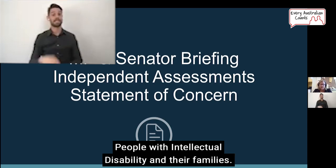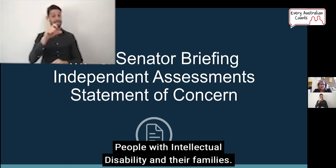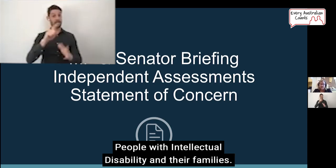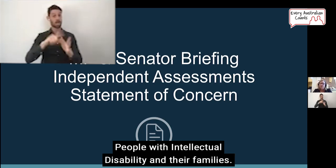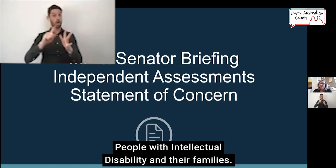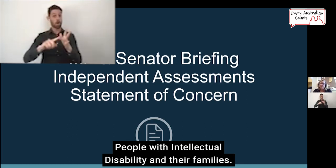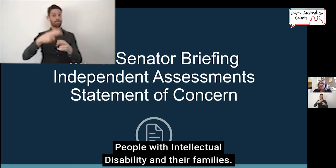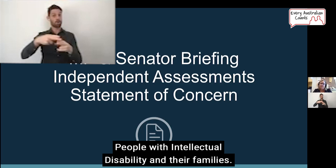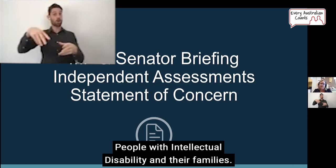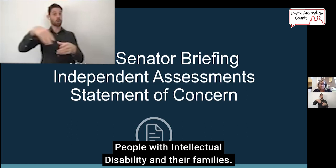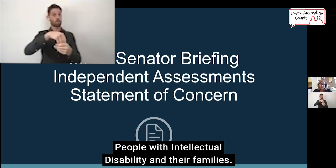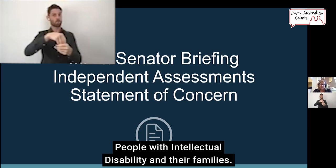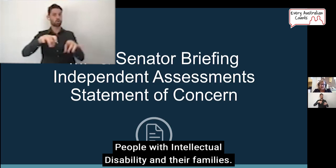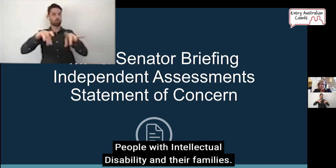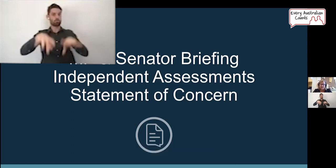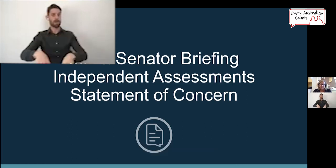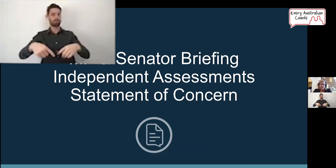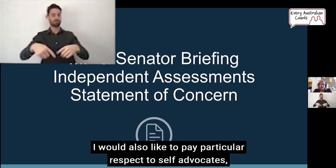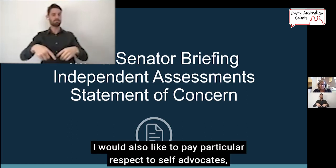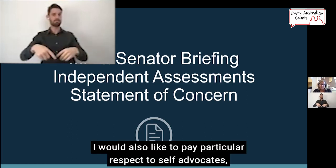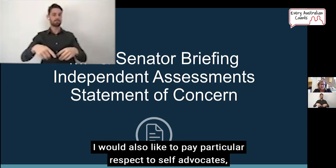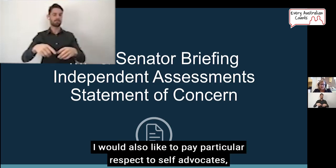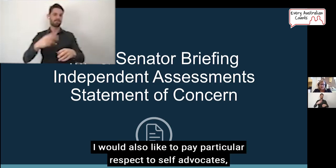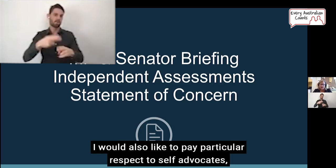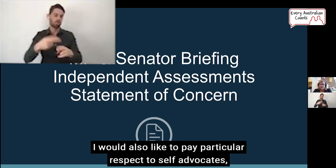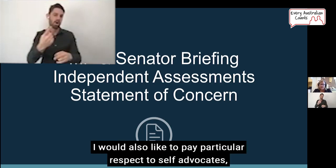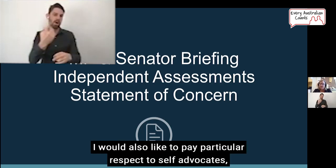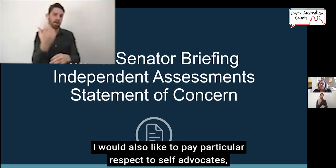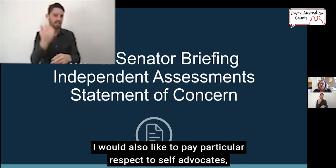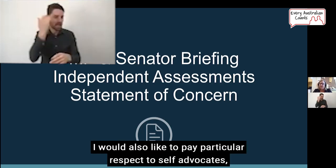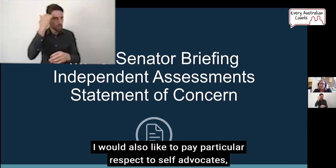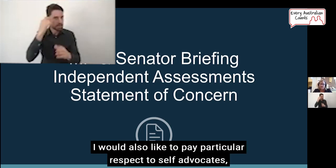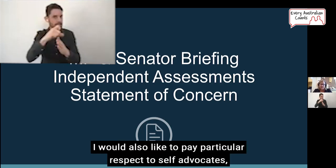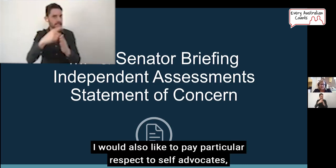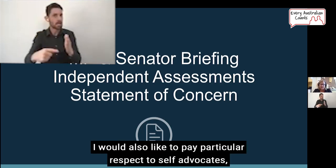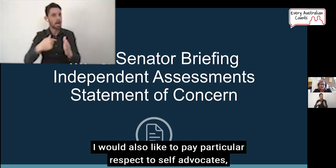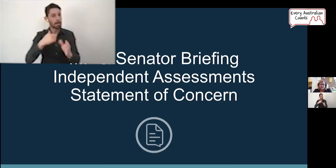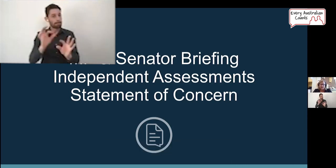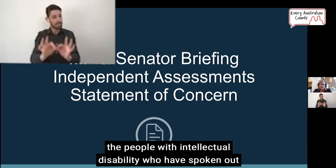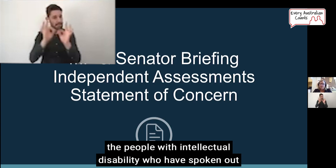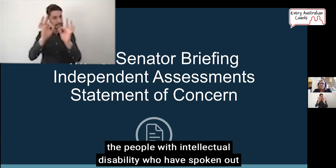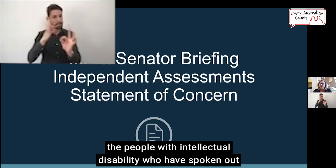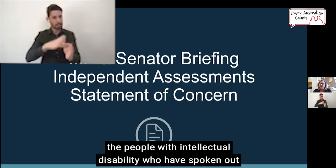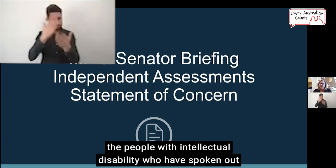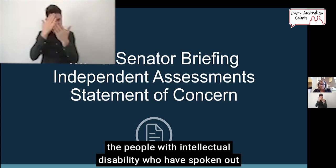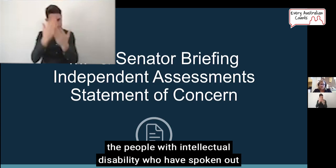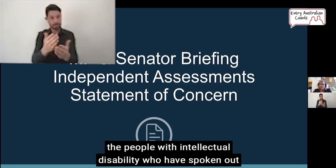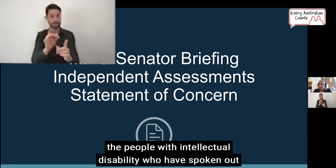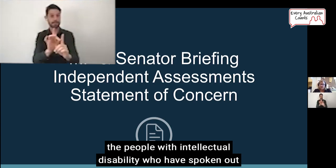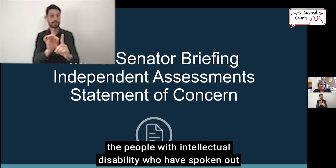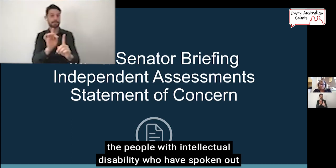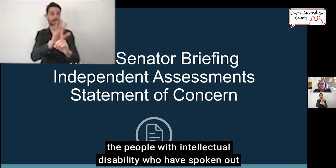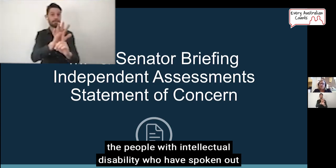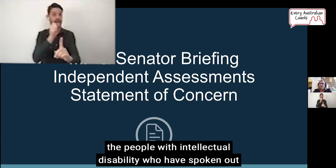of people with intellectual disability and their families, I would also like to pay particular respect to self-advocates, the people with intellectual